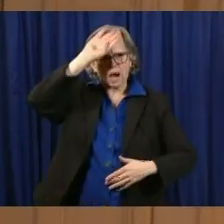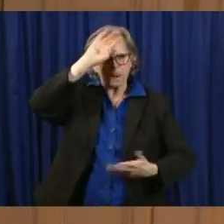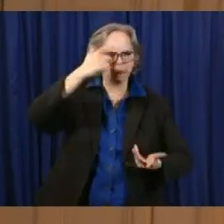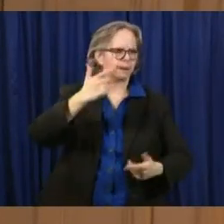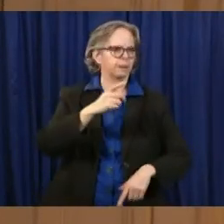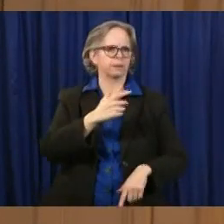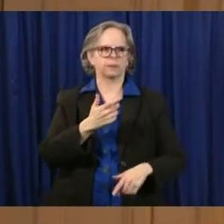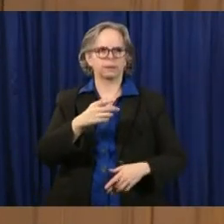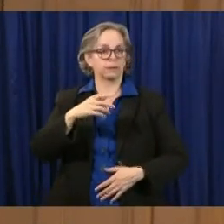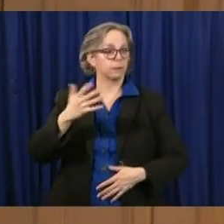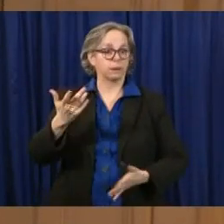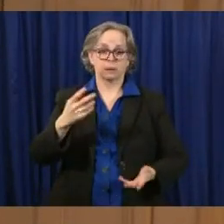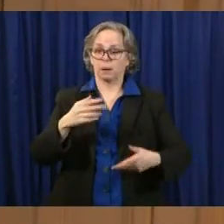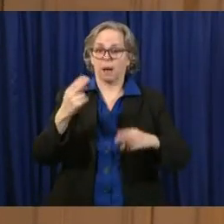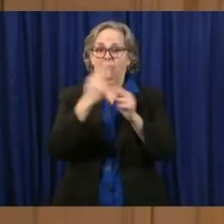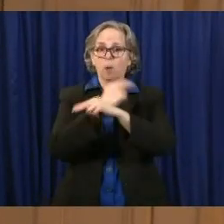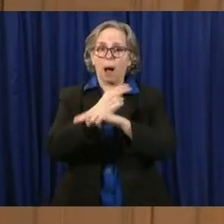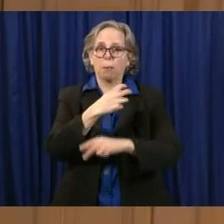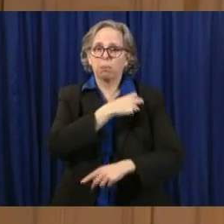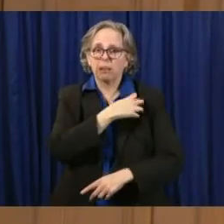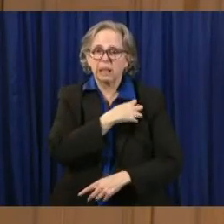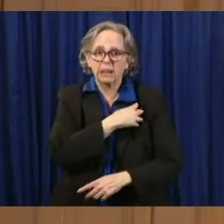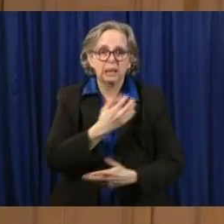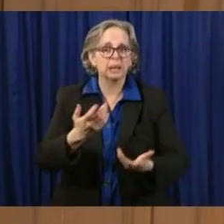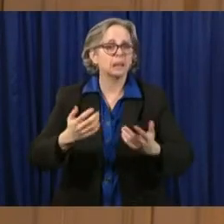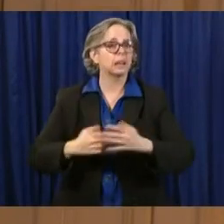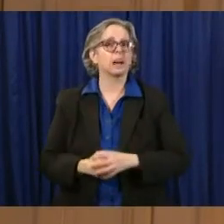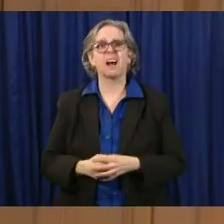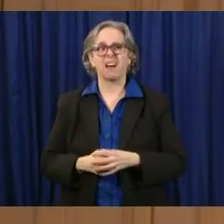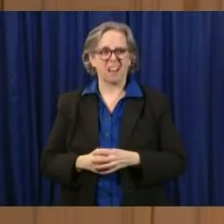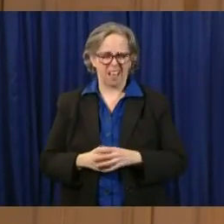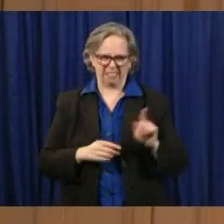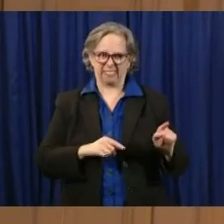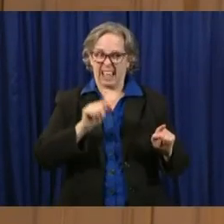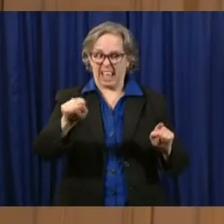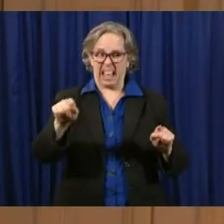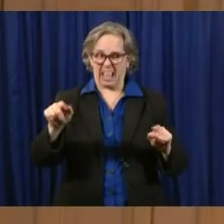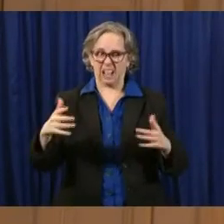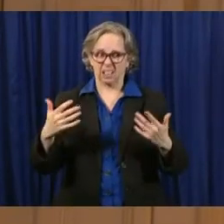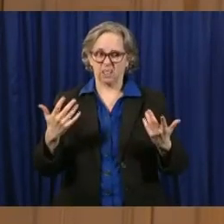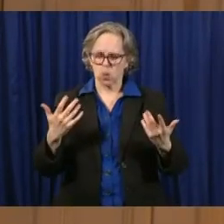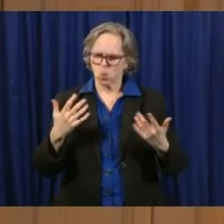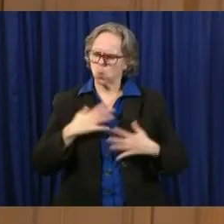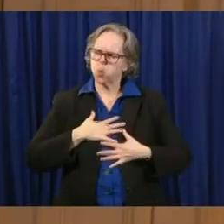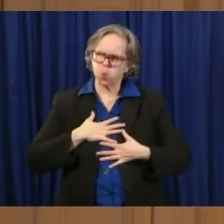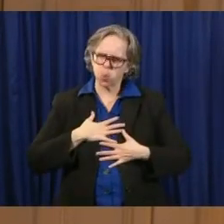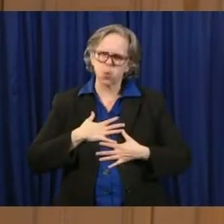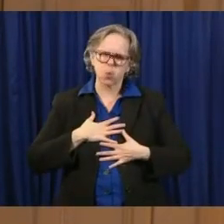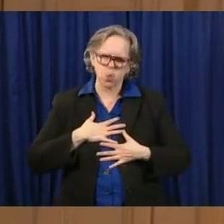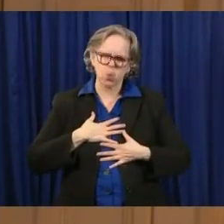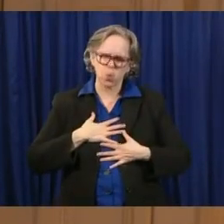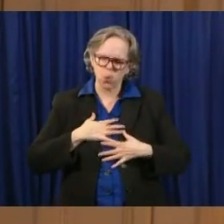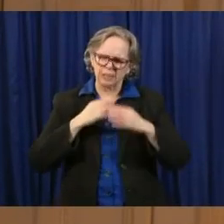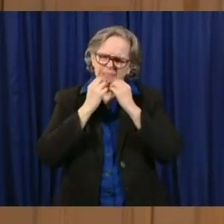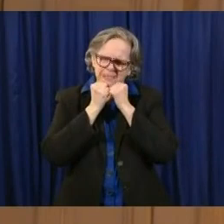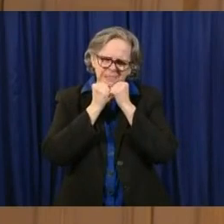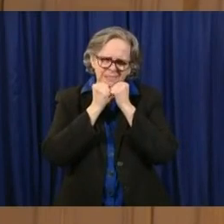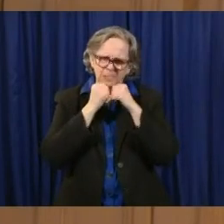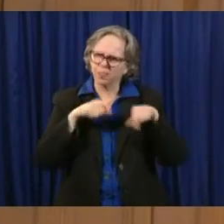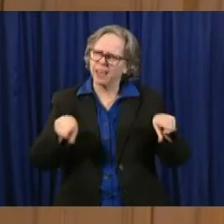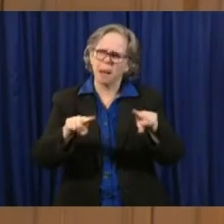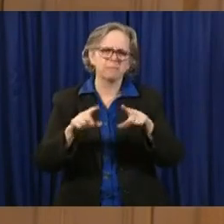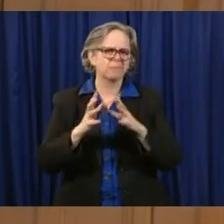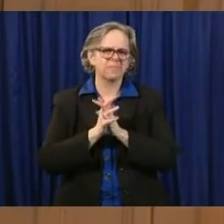patrol, their new group that's particularly near and dear to my heart. And it's really important with the lack of PPE